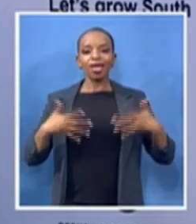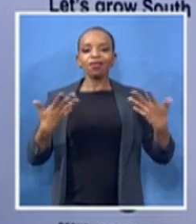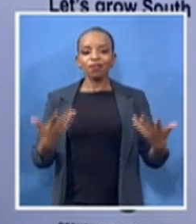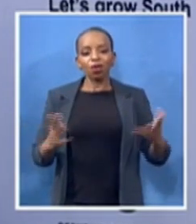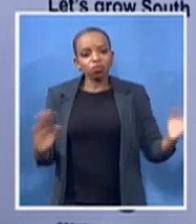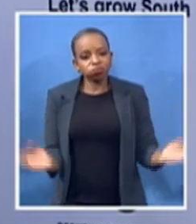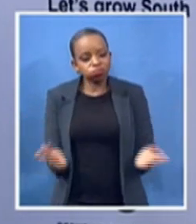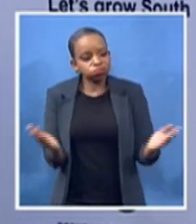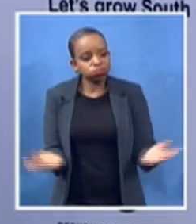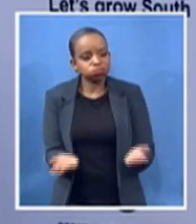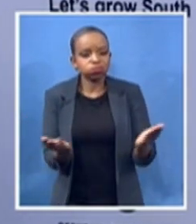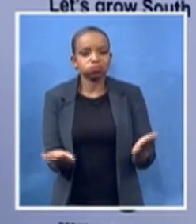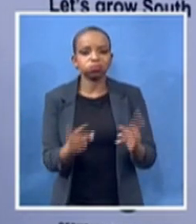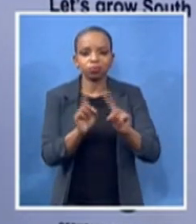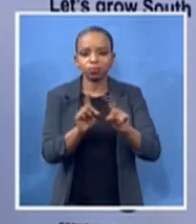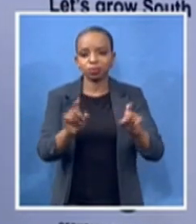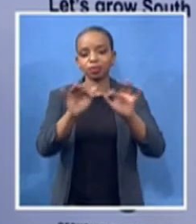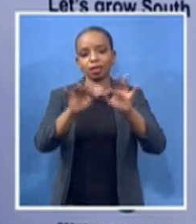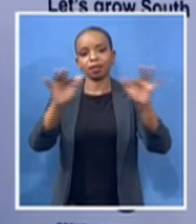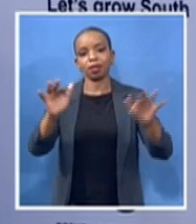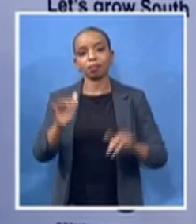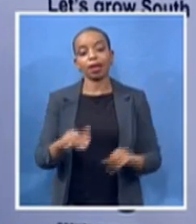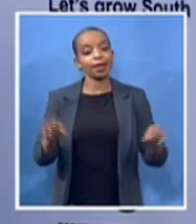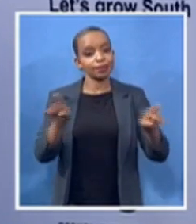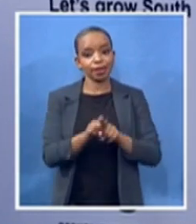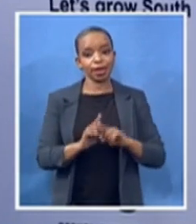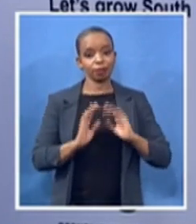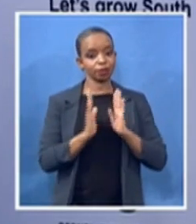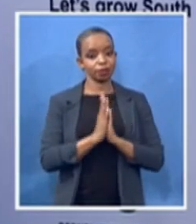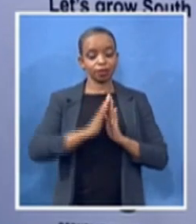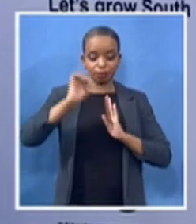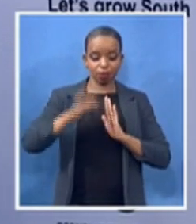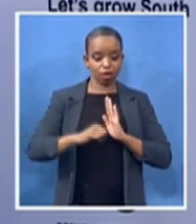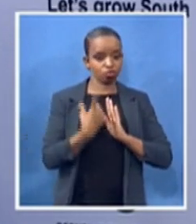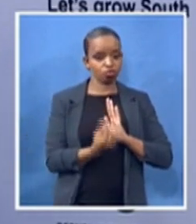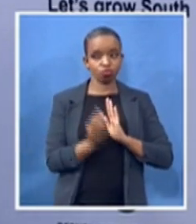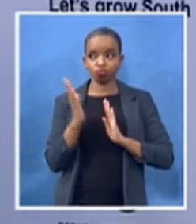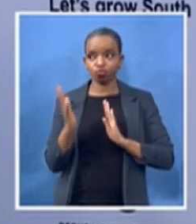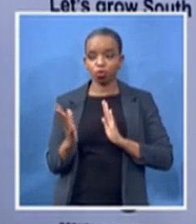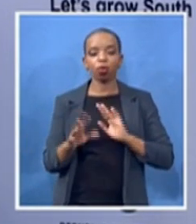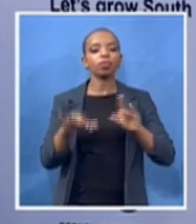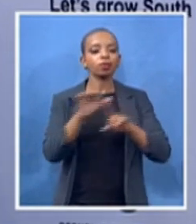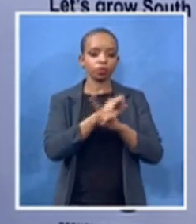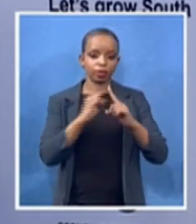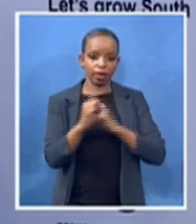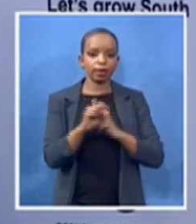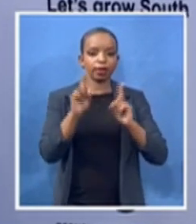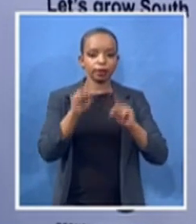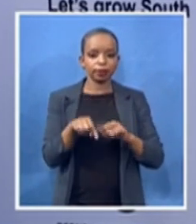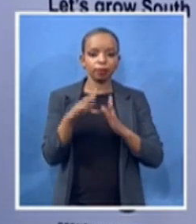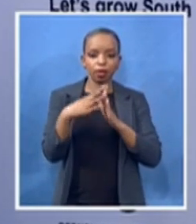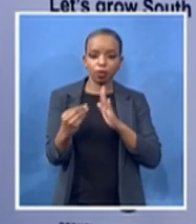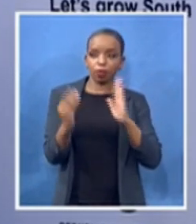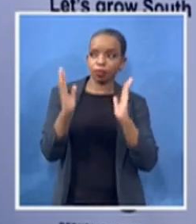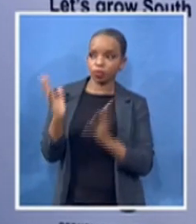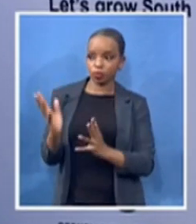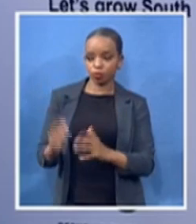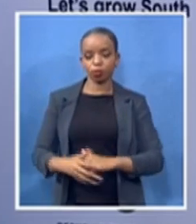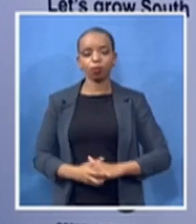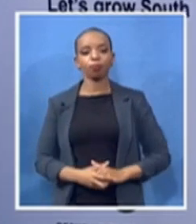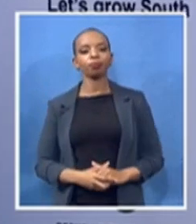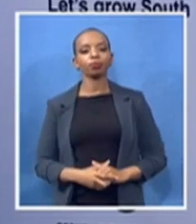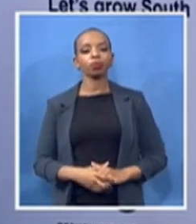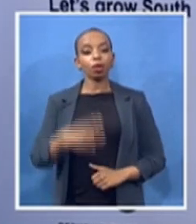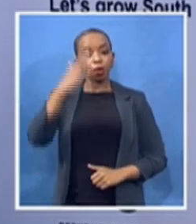society we know her political history from readings also that it was deep rooted in the